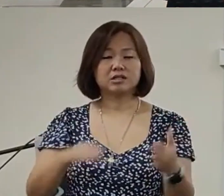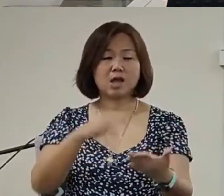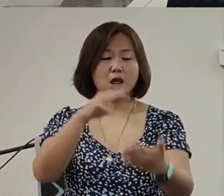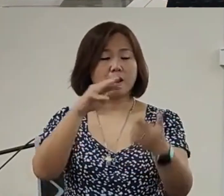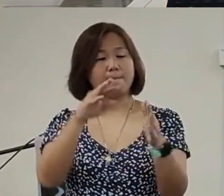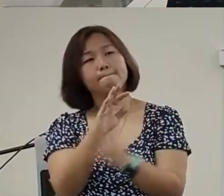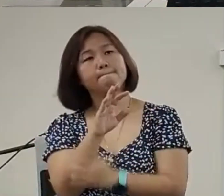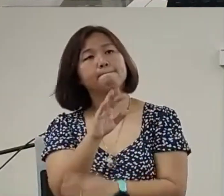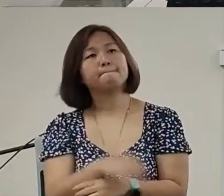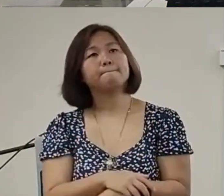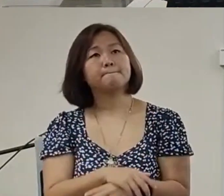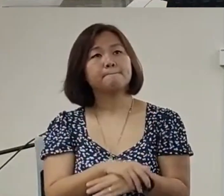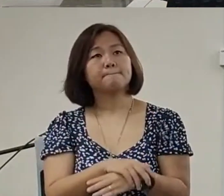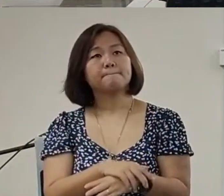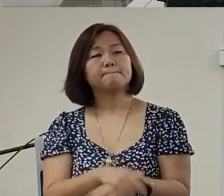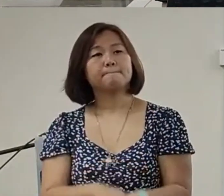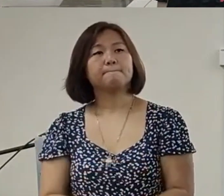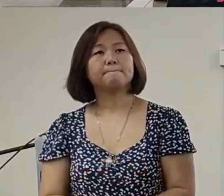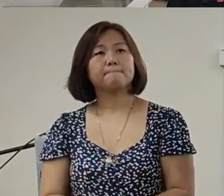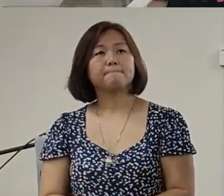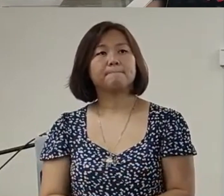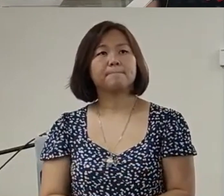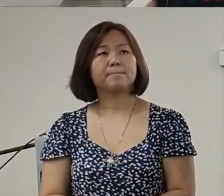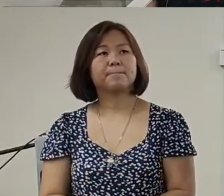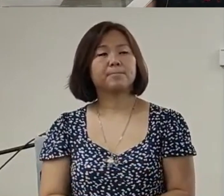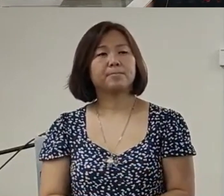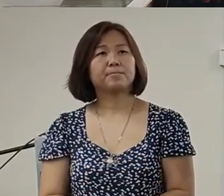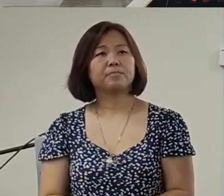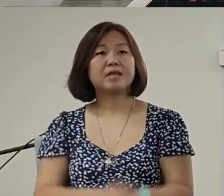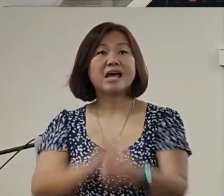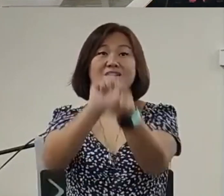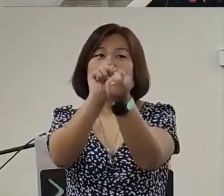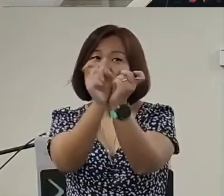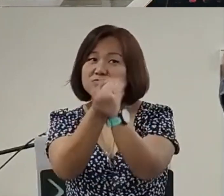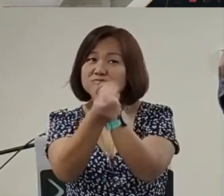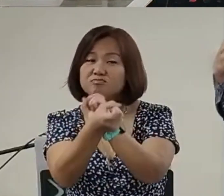important can somebody say or type replacement technique